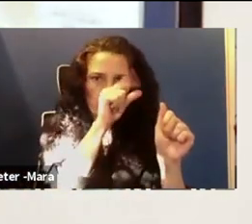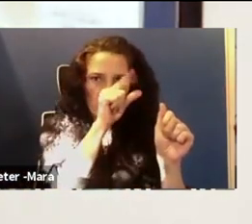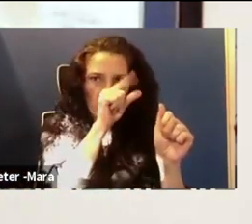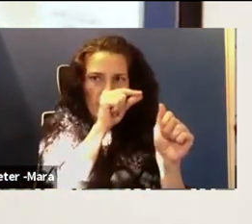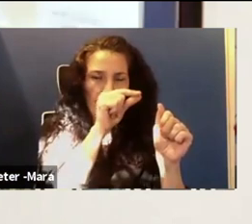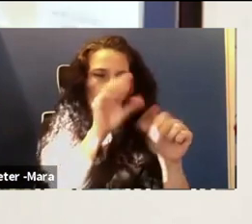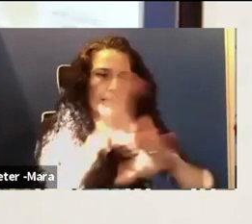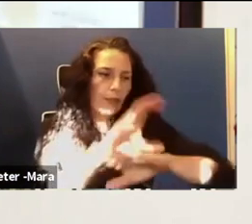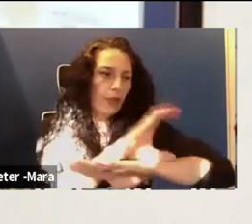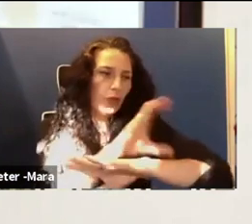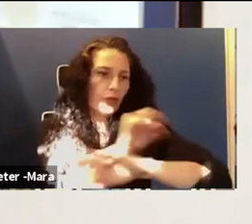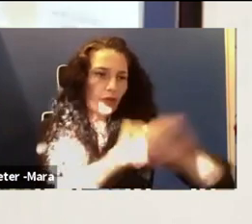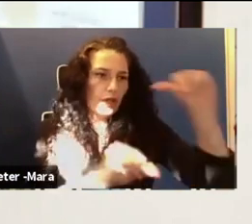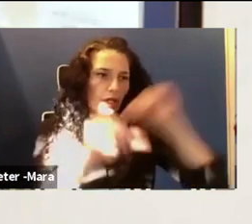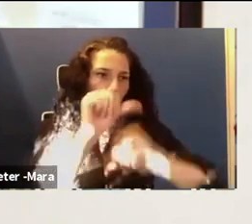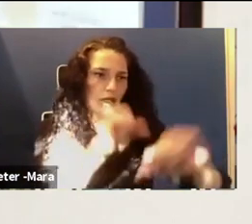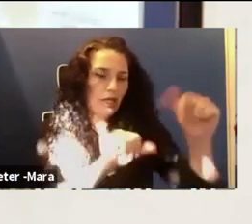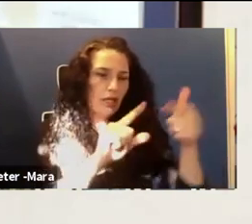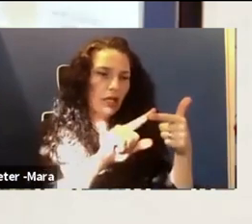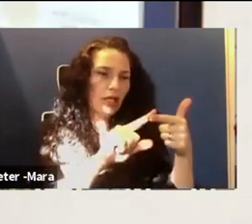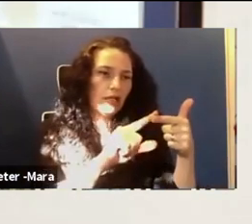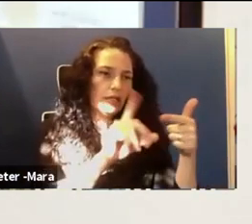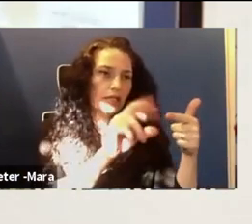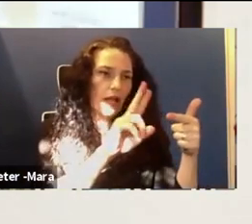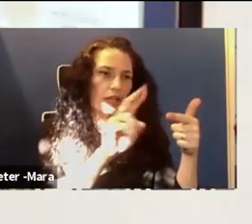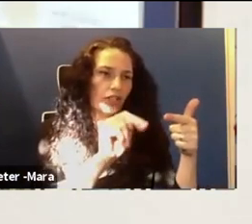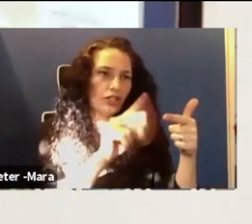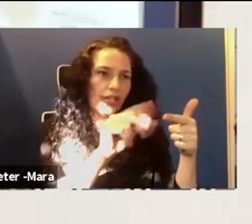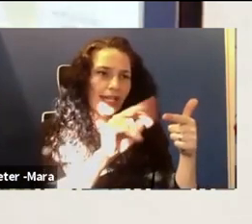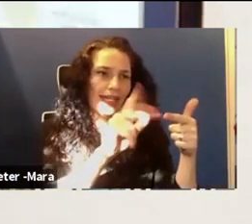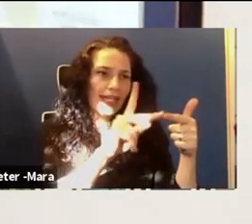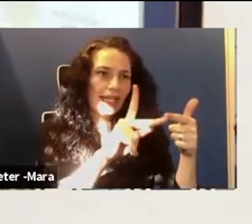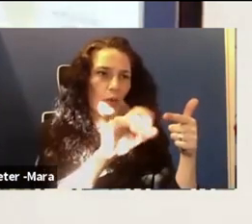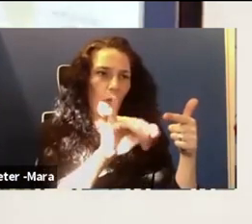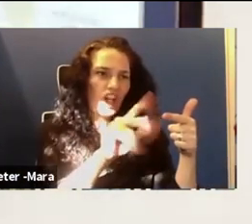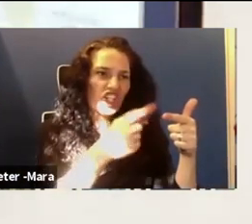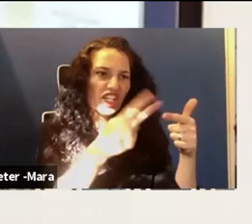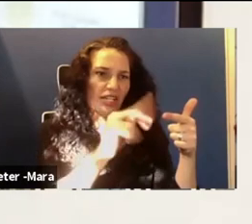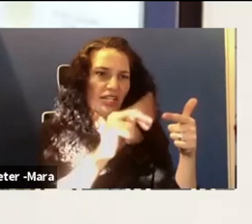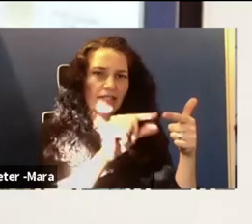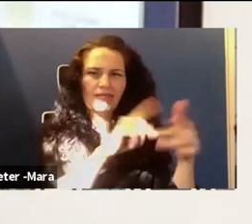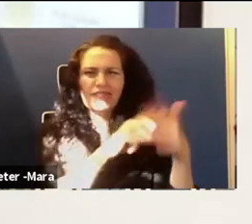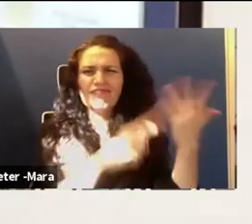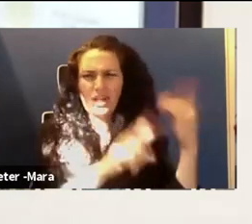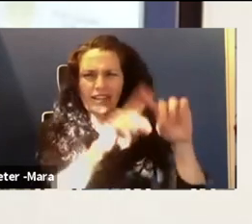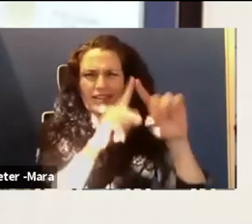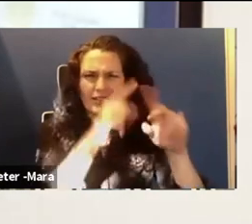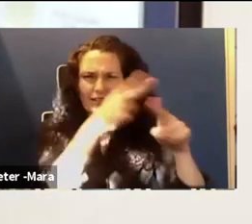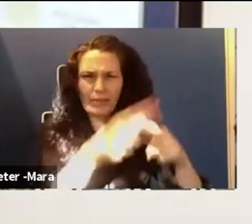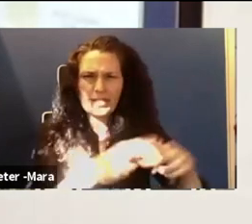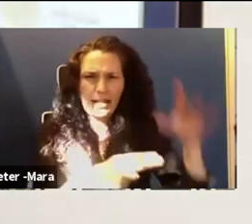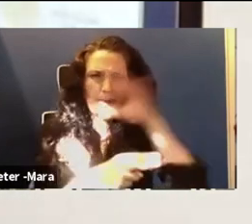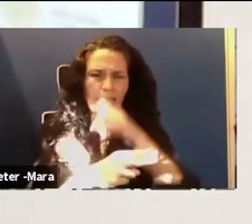science, Dr. Faye Cobb-Payton, Dr. Tanya Smith-Jackson, Dr. Nikki Washington. Those are all women that I look up to that